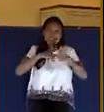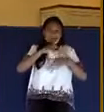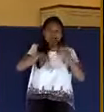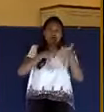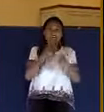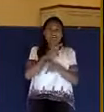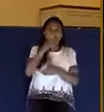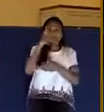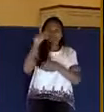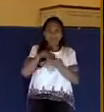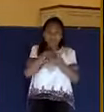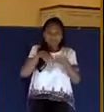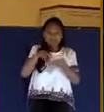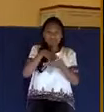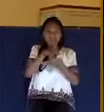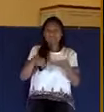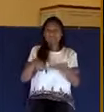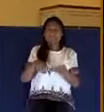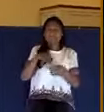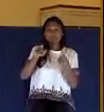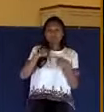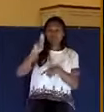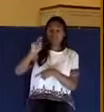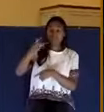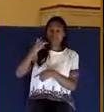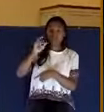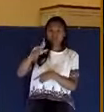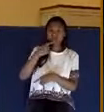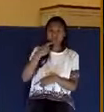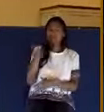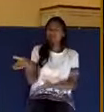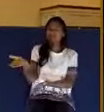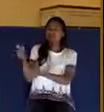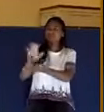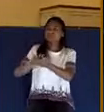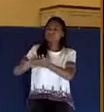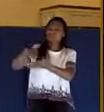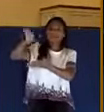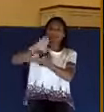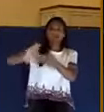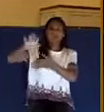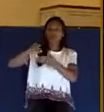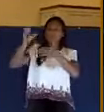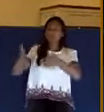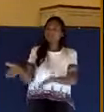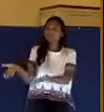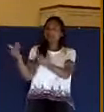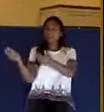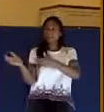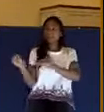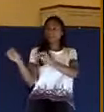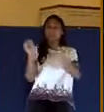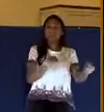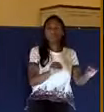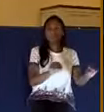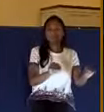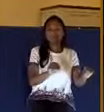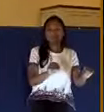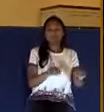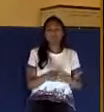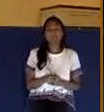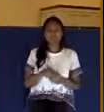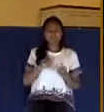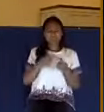over there, you're not worth much. What kind of message does that communicate when it comes, when it happens in the church?